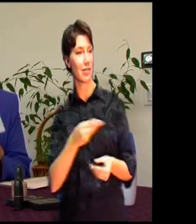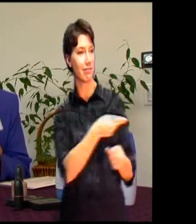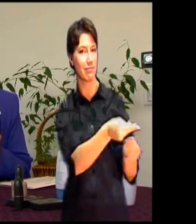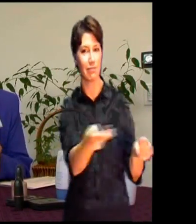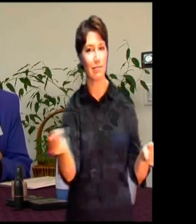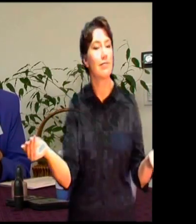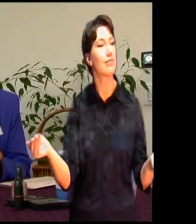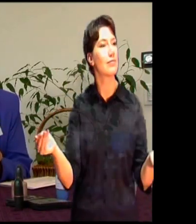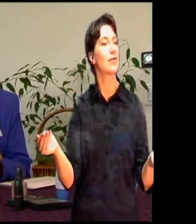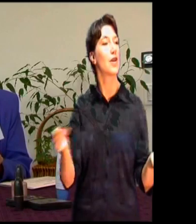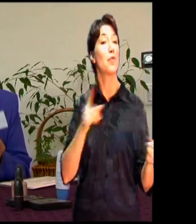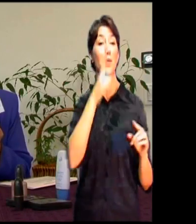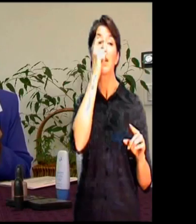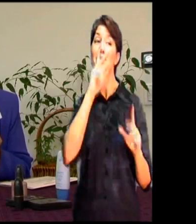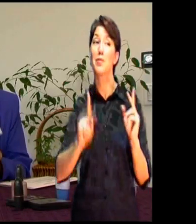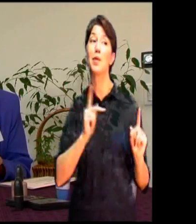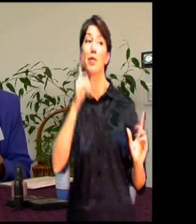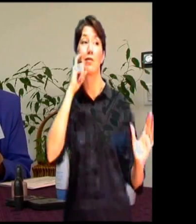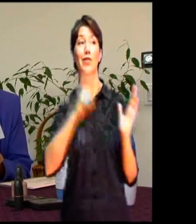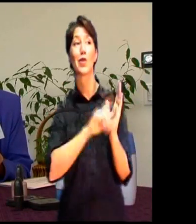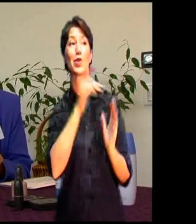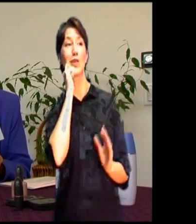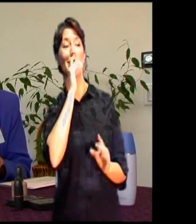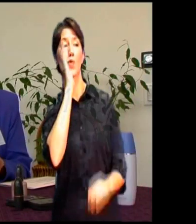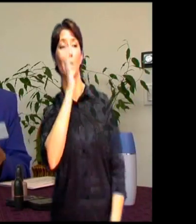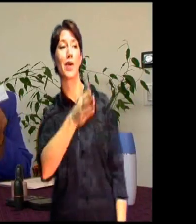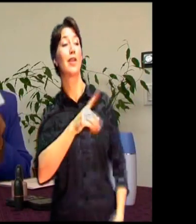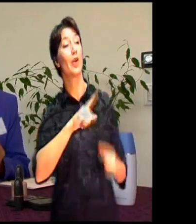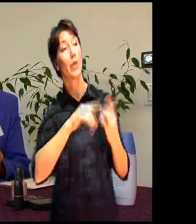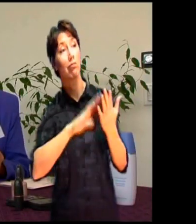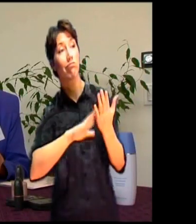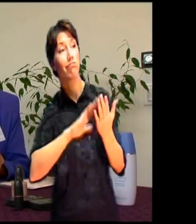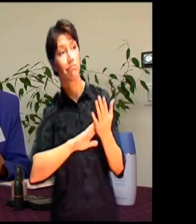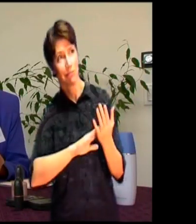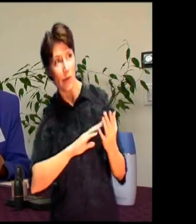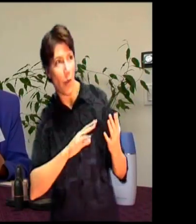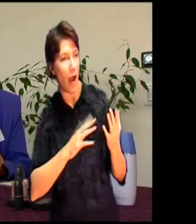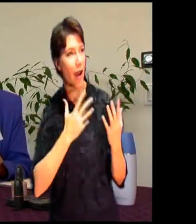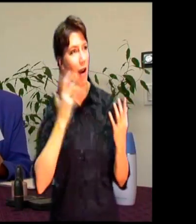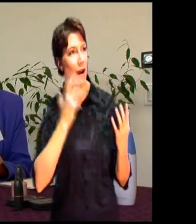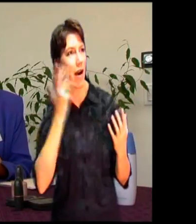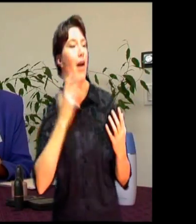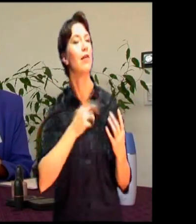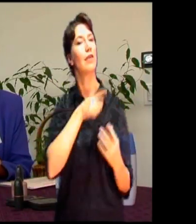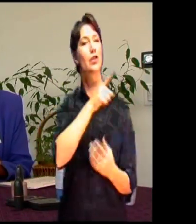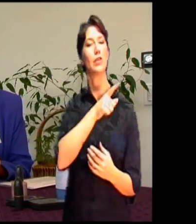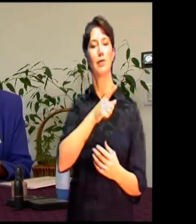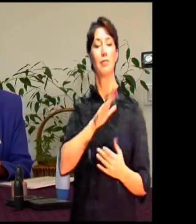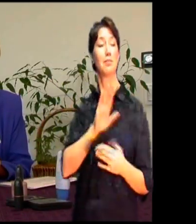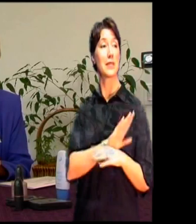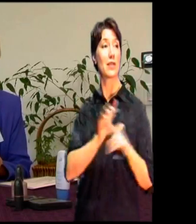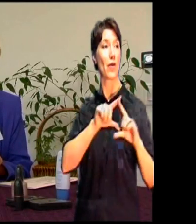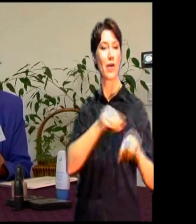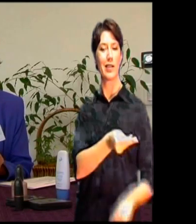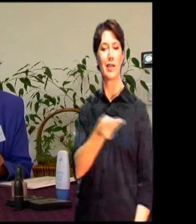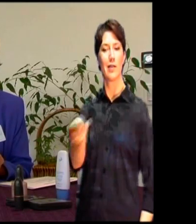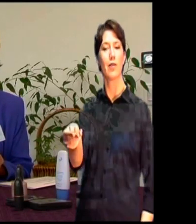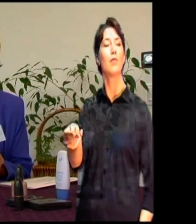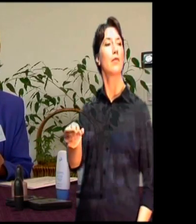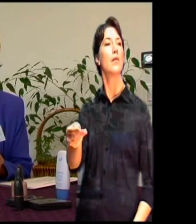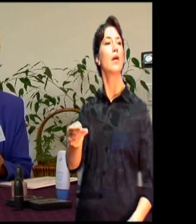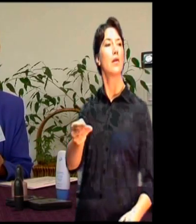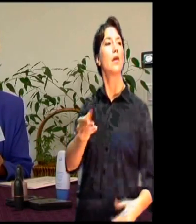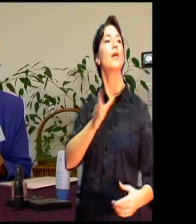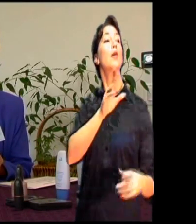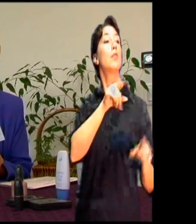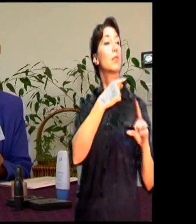And when you do, I want you to let them know about Jaffra. So pull out my business card, give them my name and number, and then be sure to call me